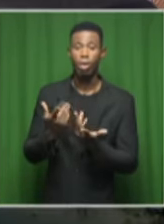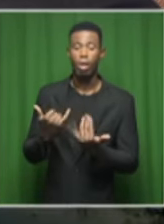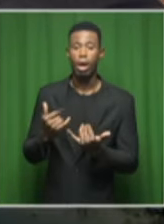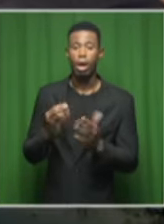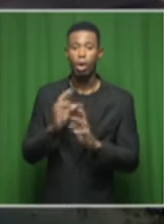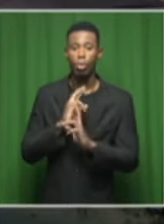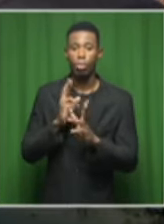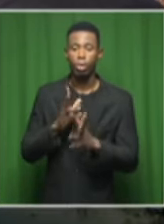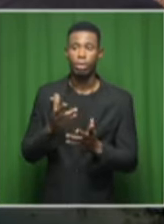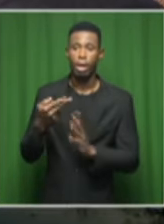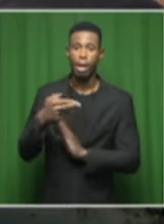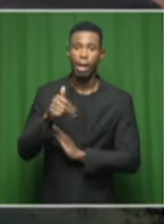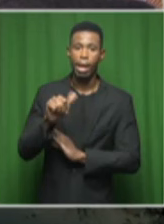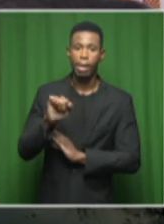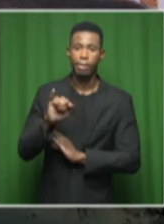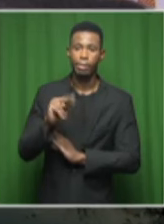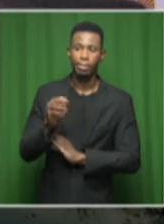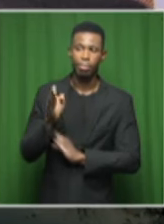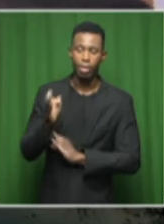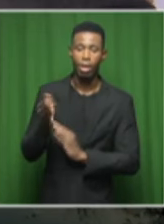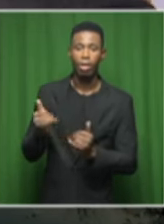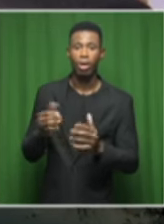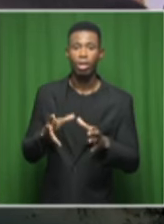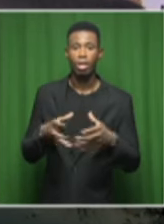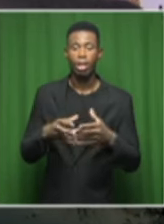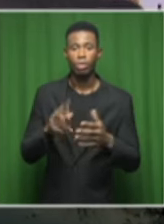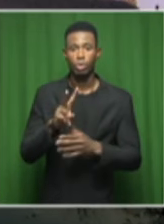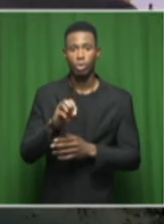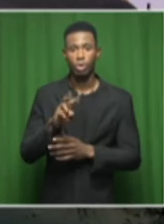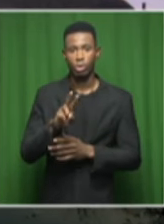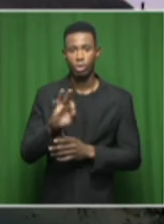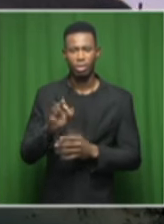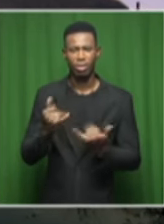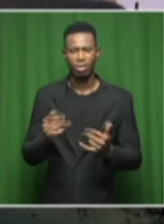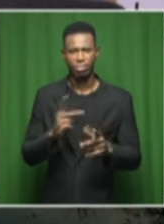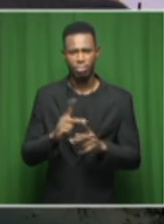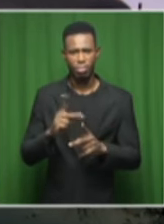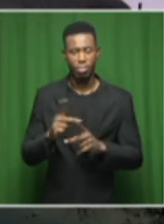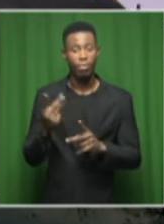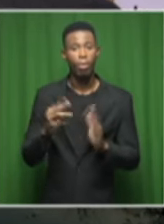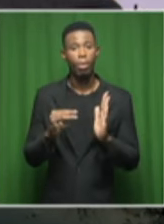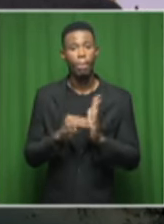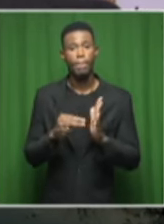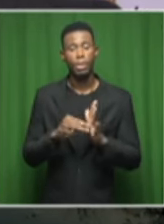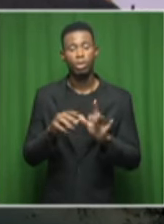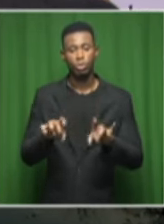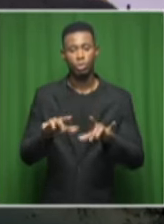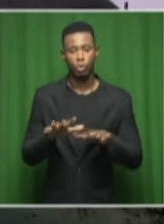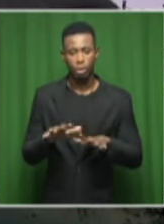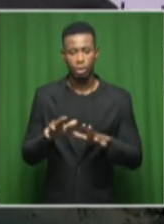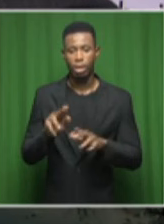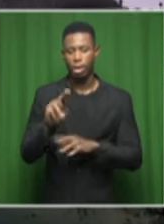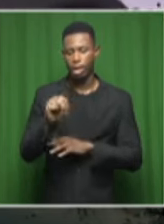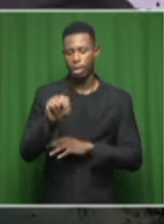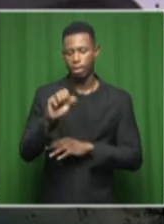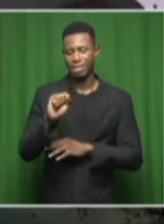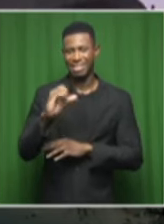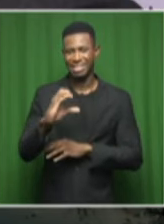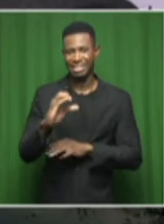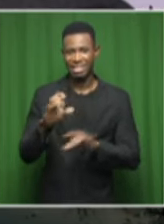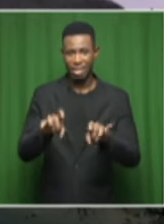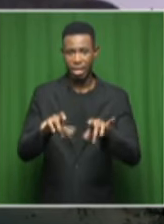of 2023 prepares for the matric examination, the National Senior Certificate Exams.